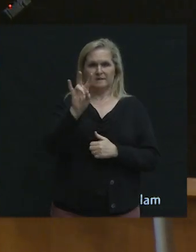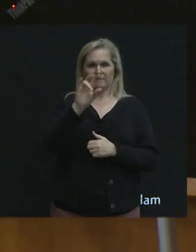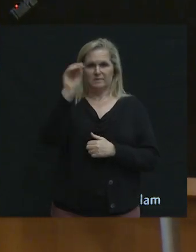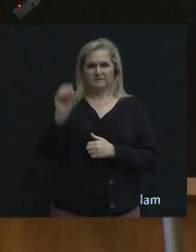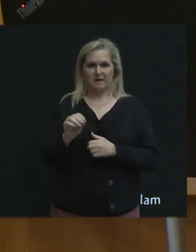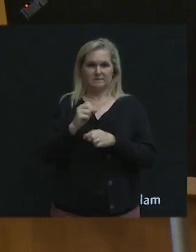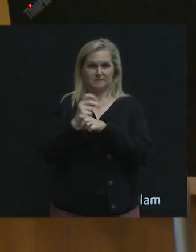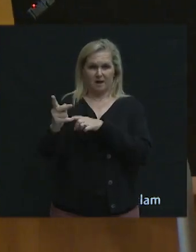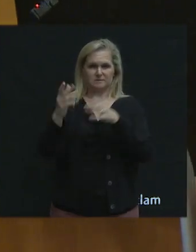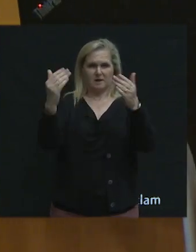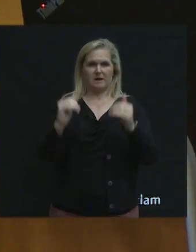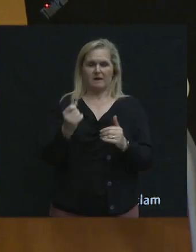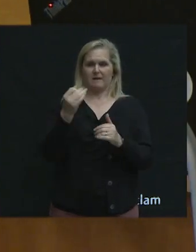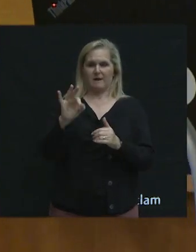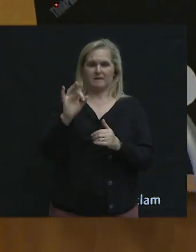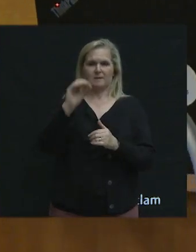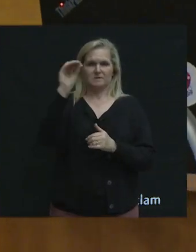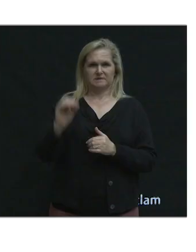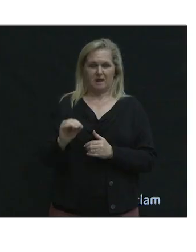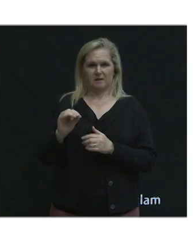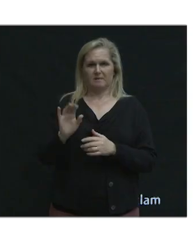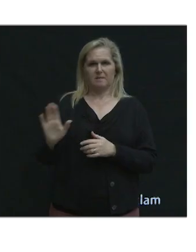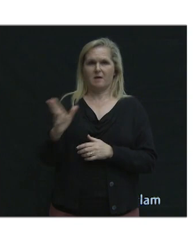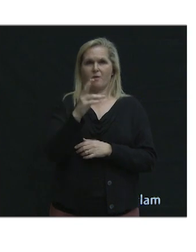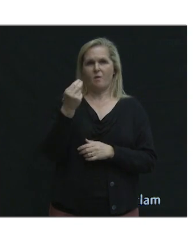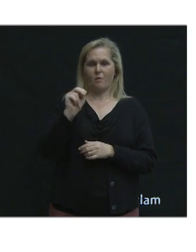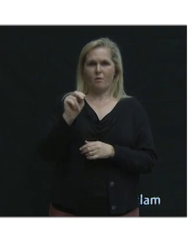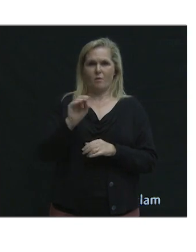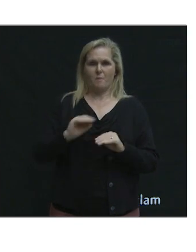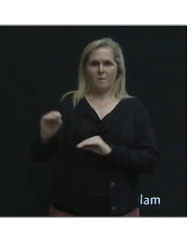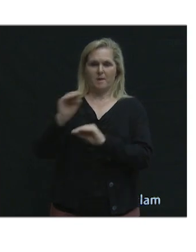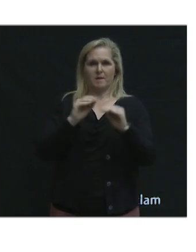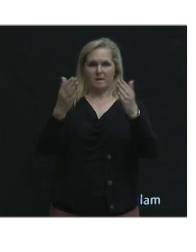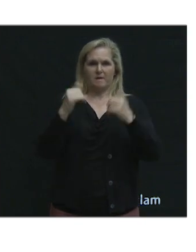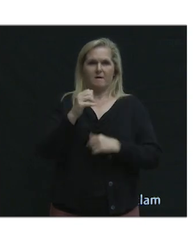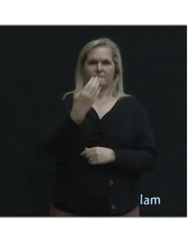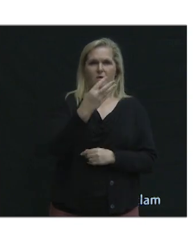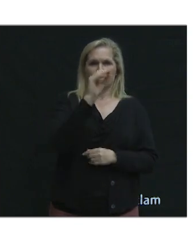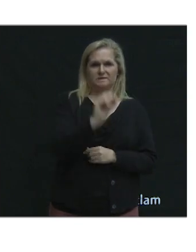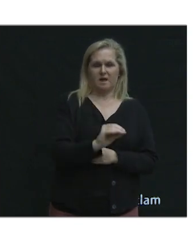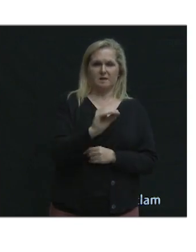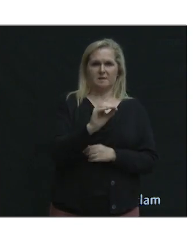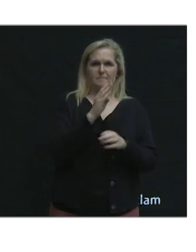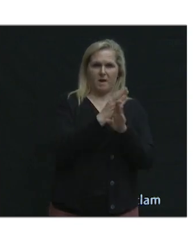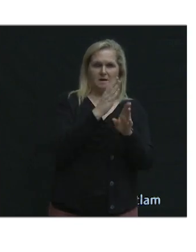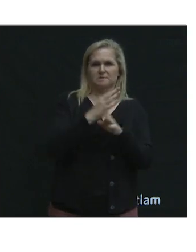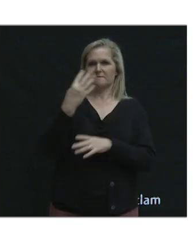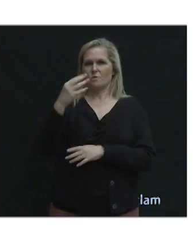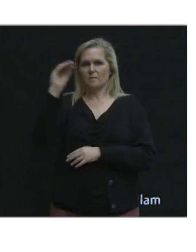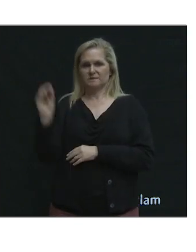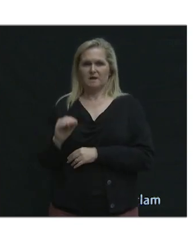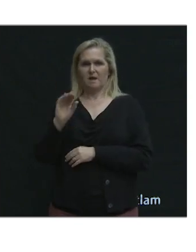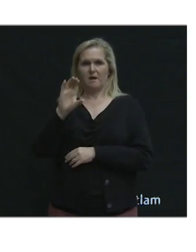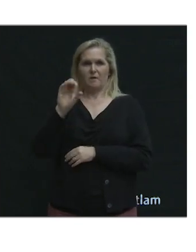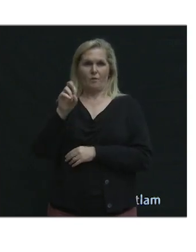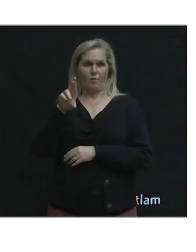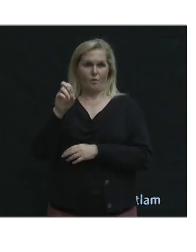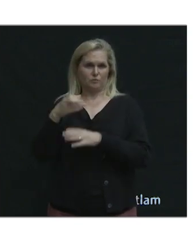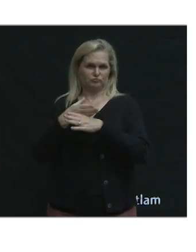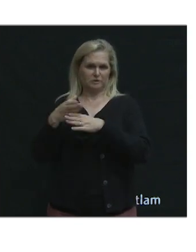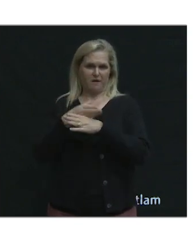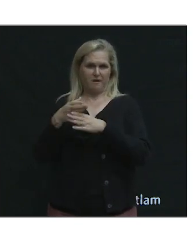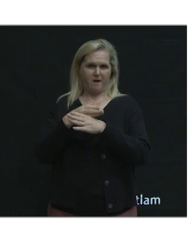19% micromobility, 4% bus, 4% car share. So I'd love to see the diversity of uses, especially the